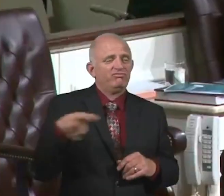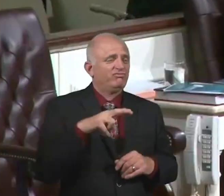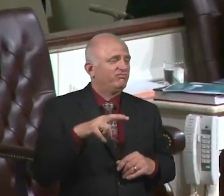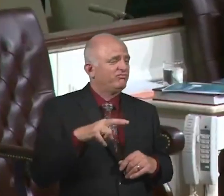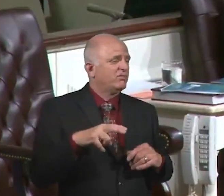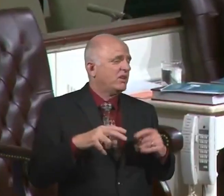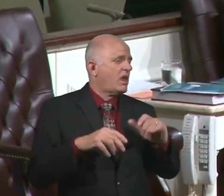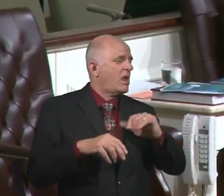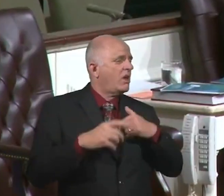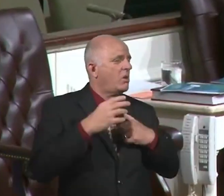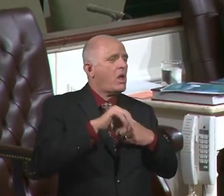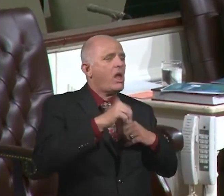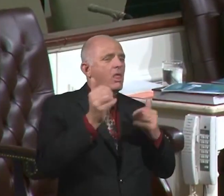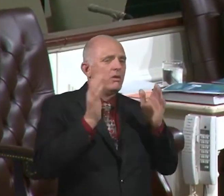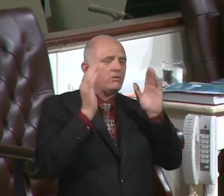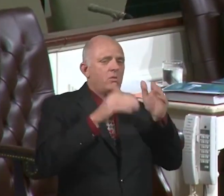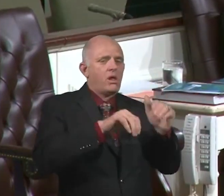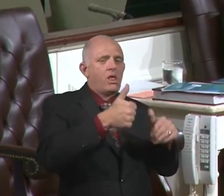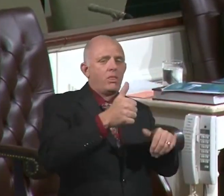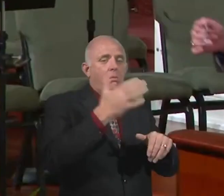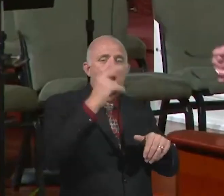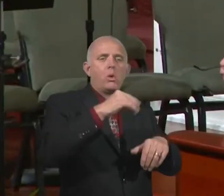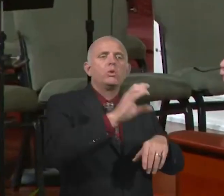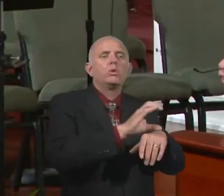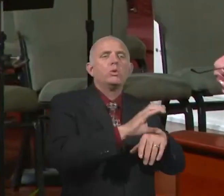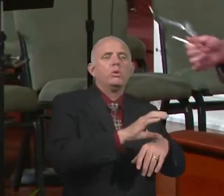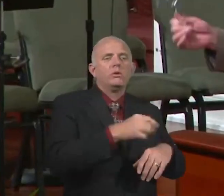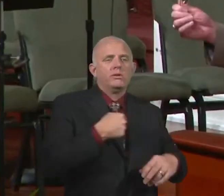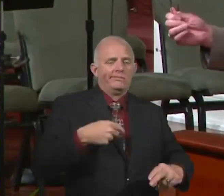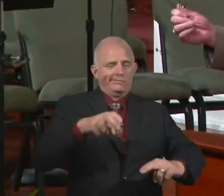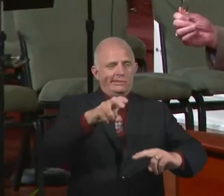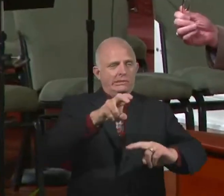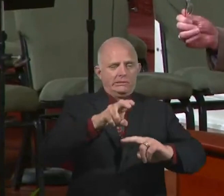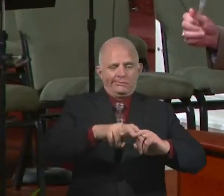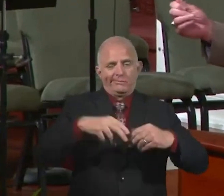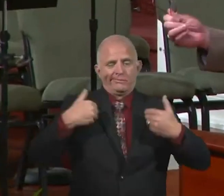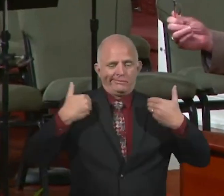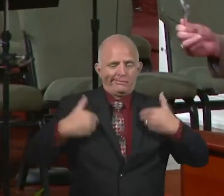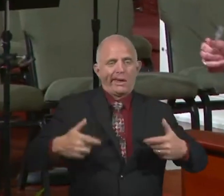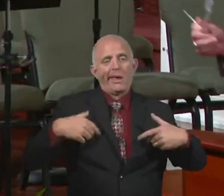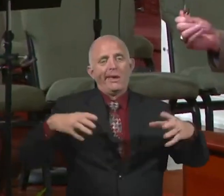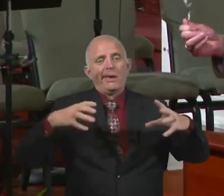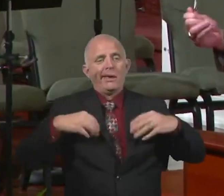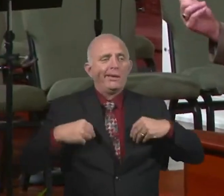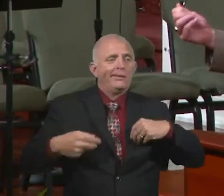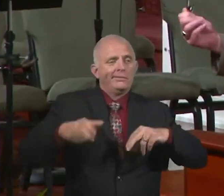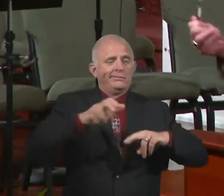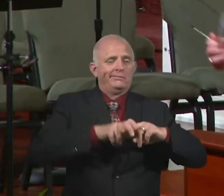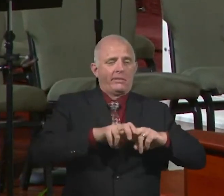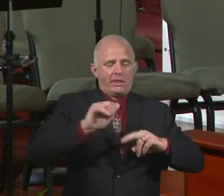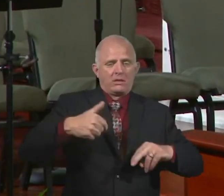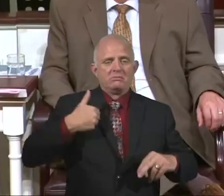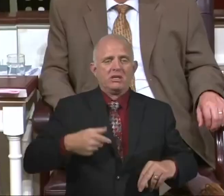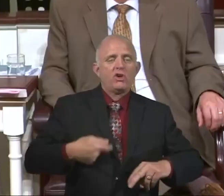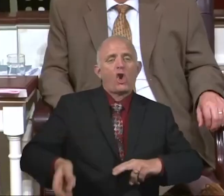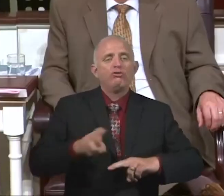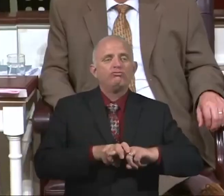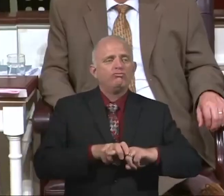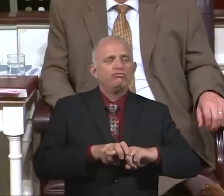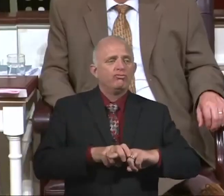were and left as they came. So someone can pat them on the head and tell them, we did church today. We did church. How do you do it? We do church.